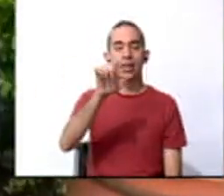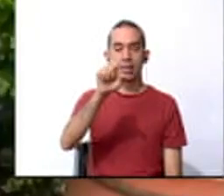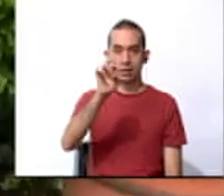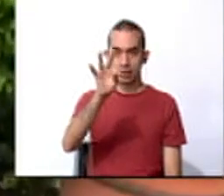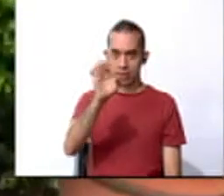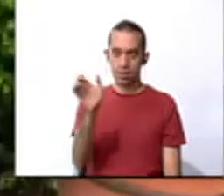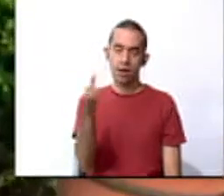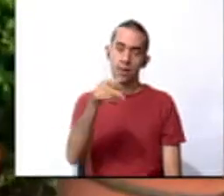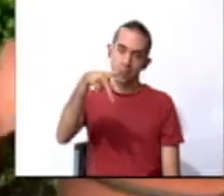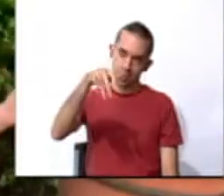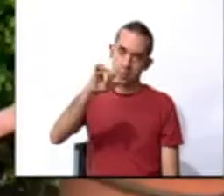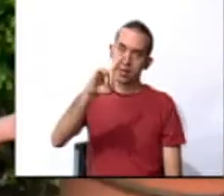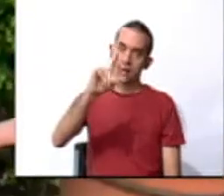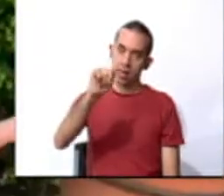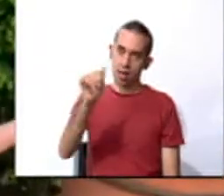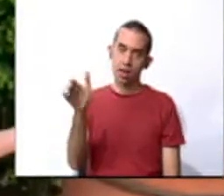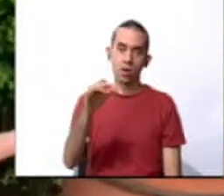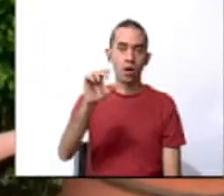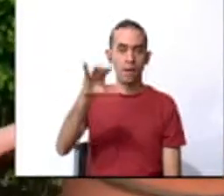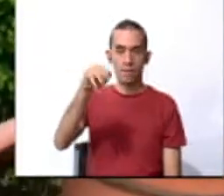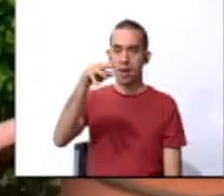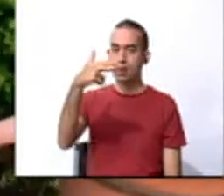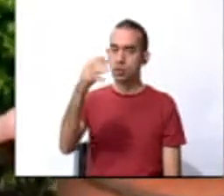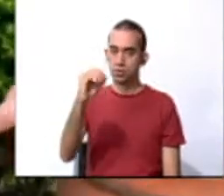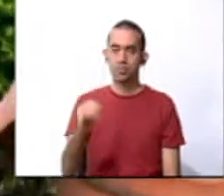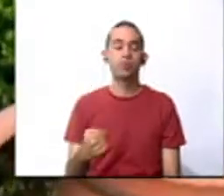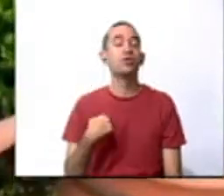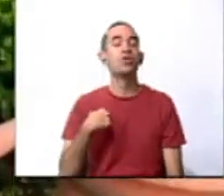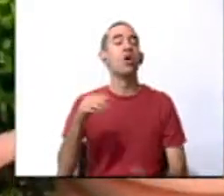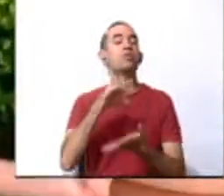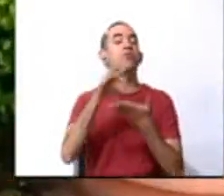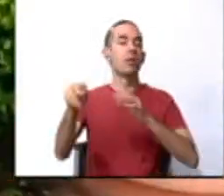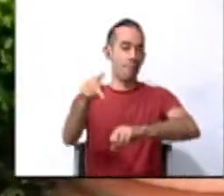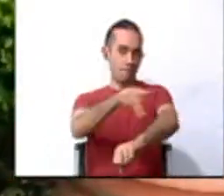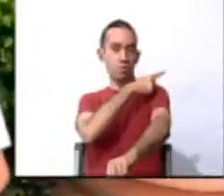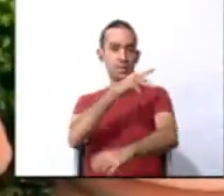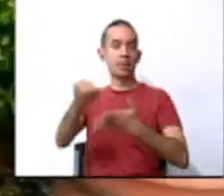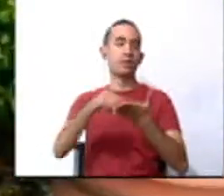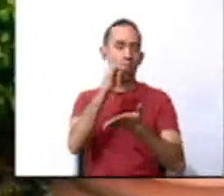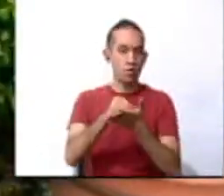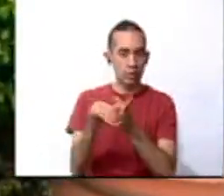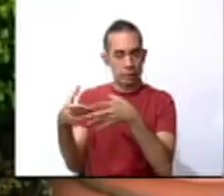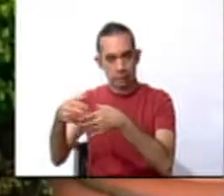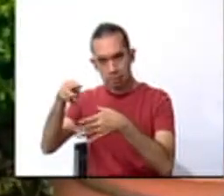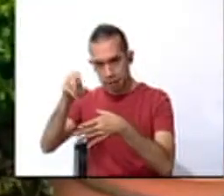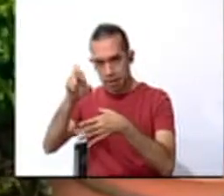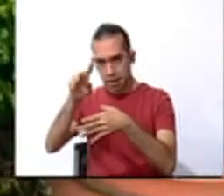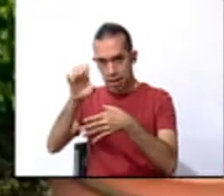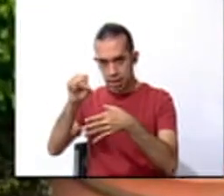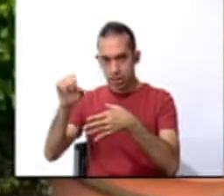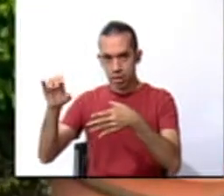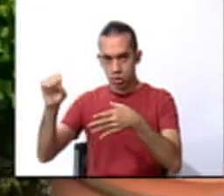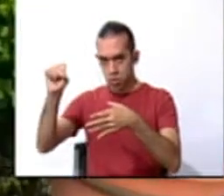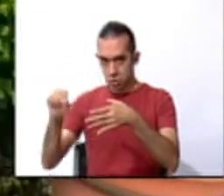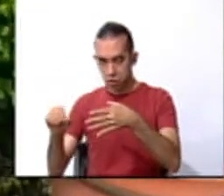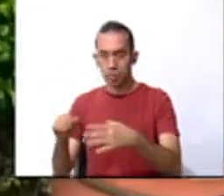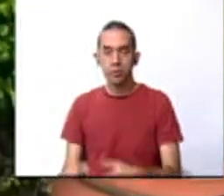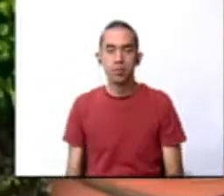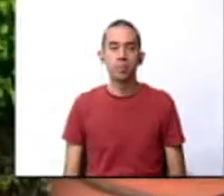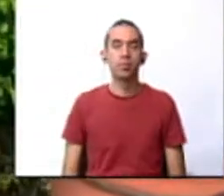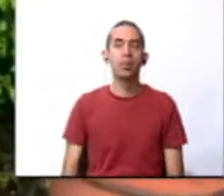I went to Cervatana Elementary School in Mercedes-Benz Sur, Poliscal San José. My family is ready with an emergency kit.